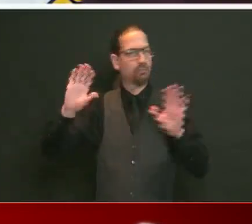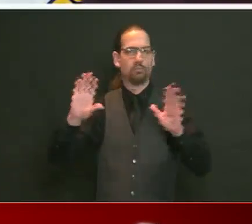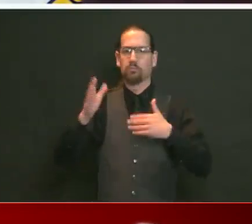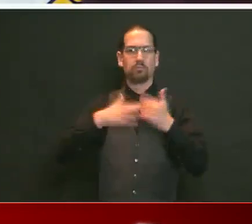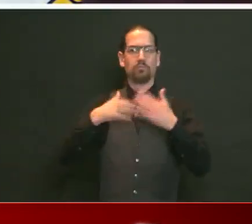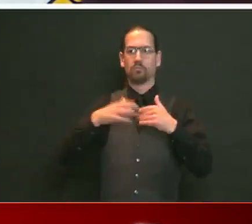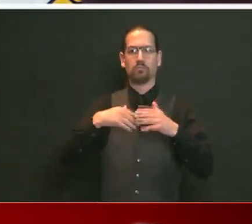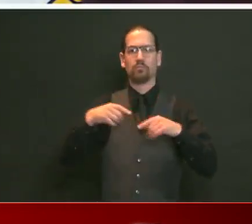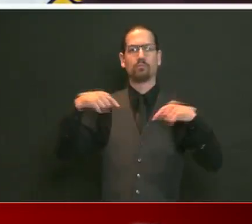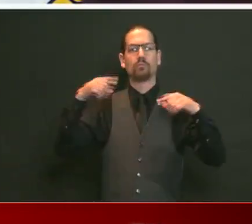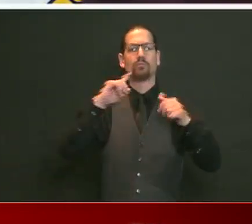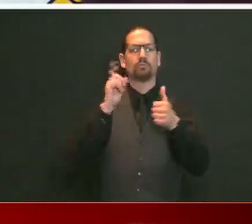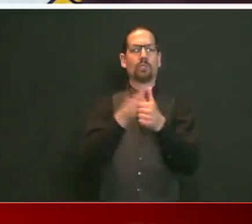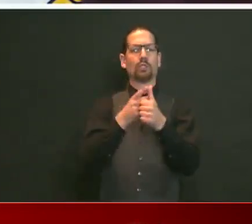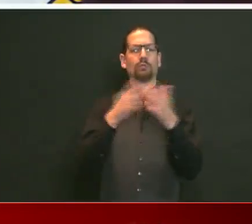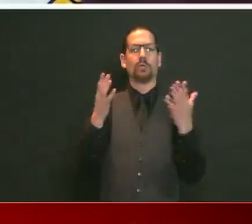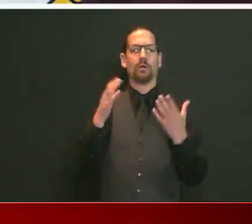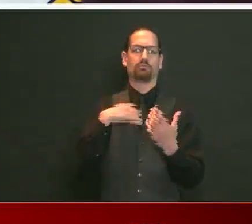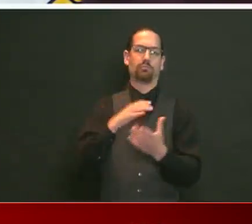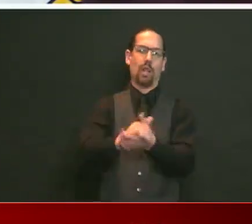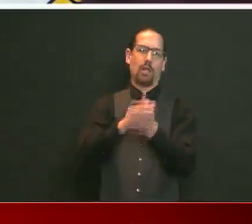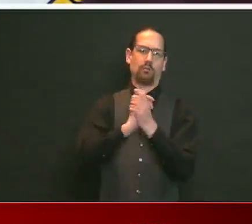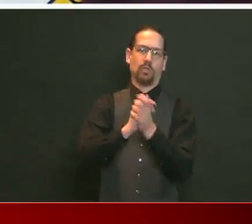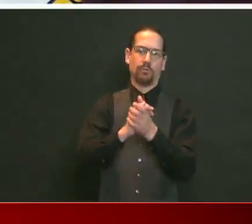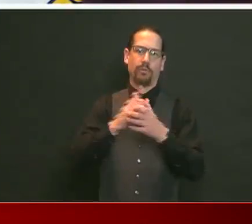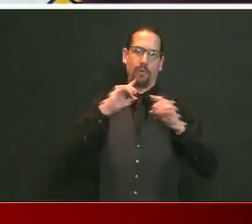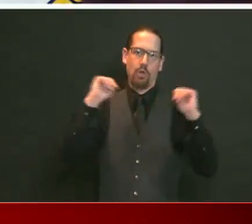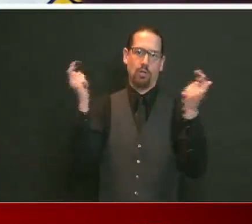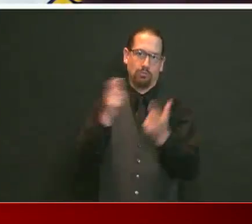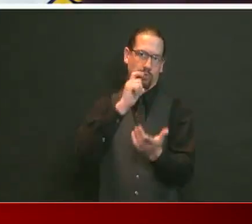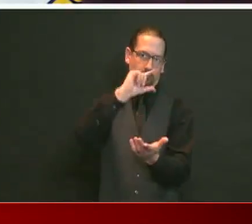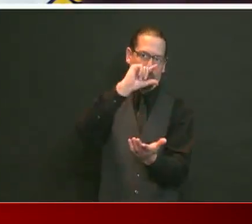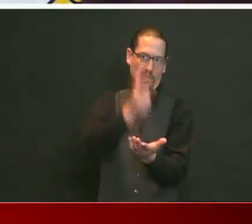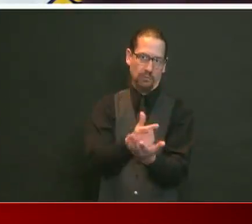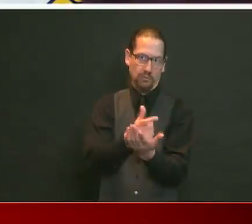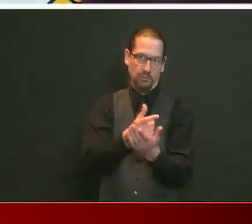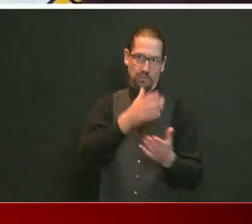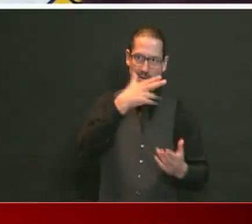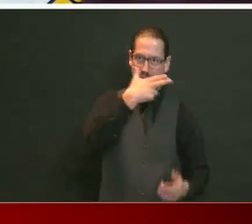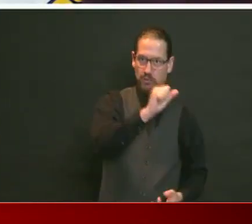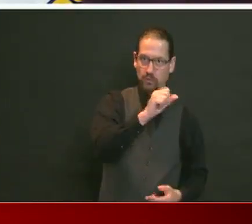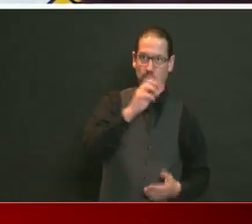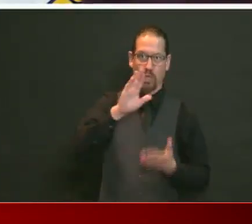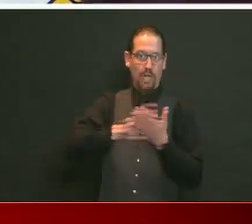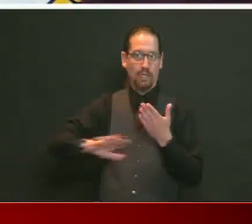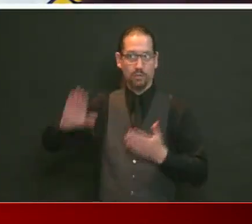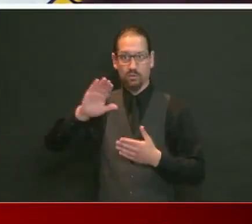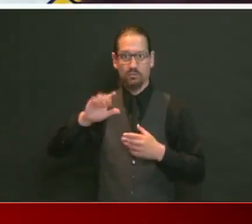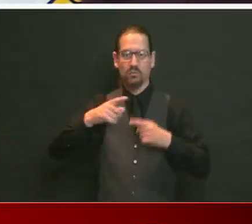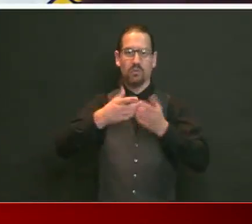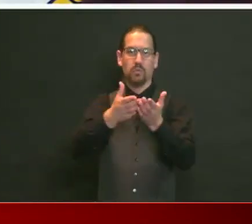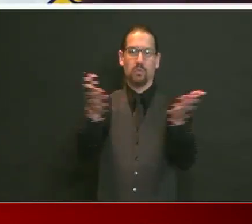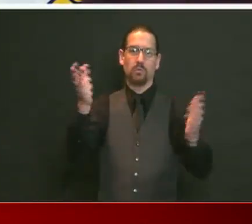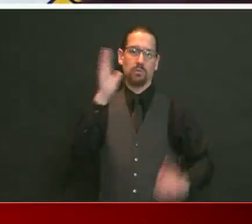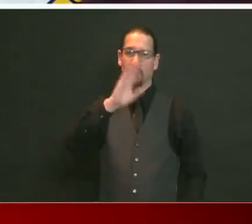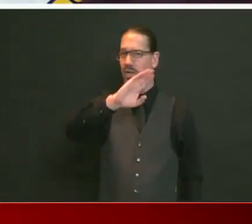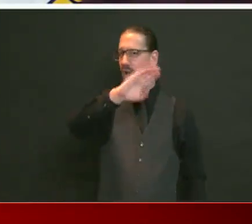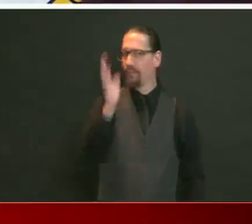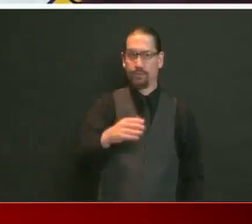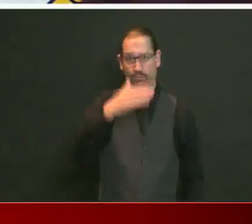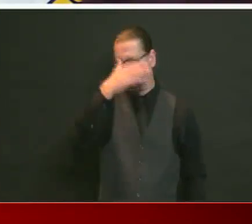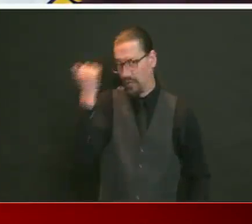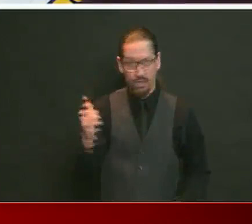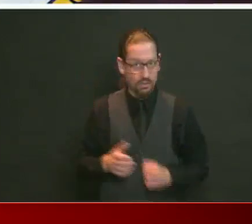going through it this way. I will say you'll never forget it. You know, this is going to be a unique way to graduate, and I